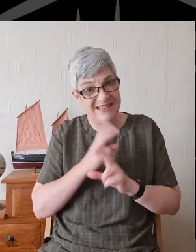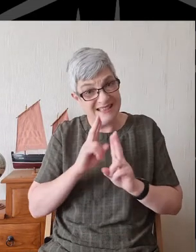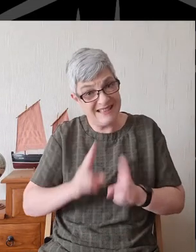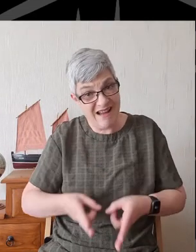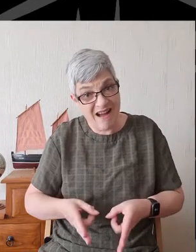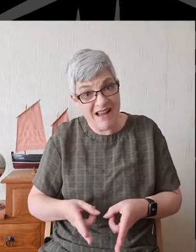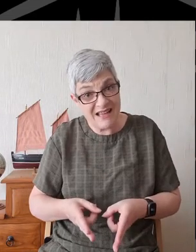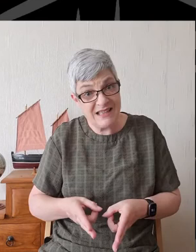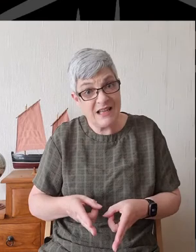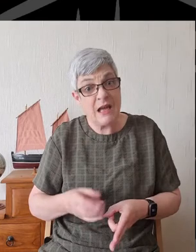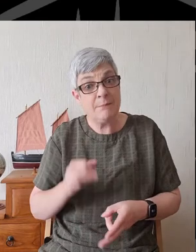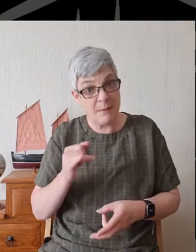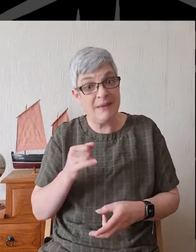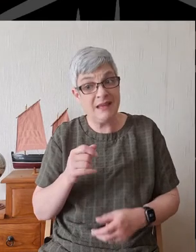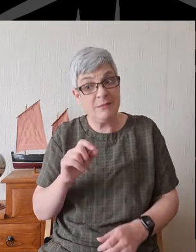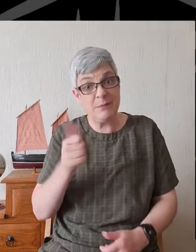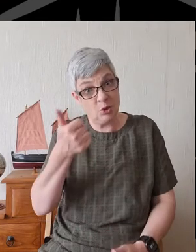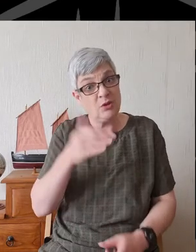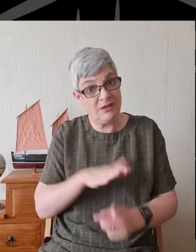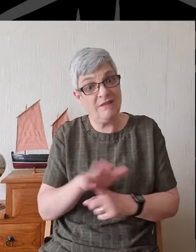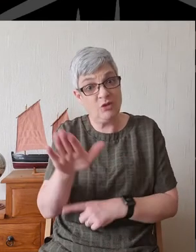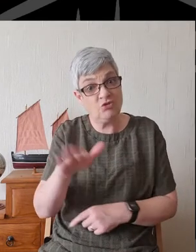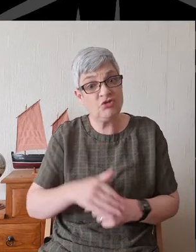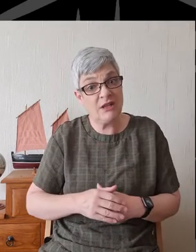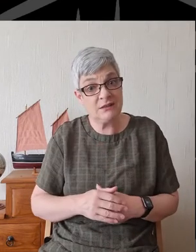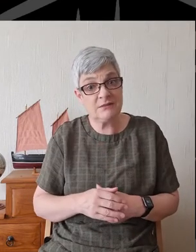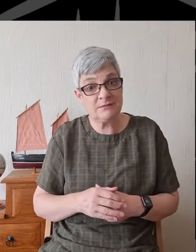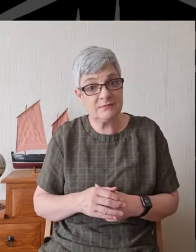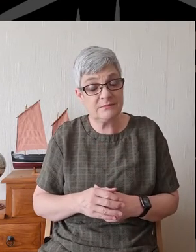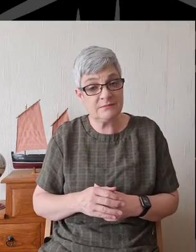it might be for the long-term good of the whole church.